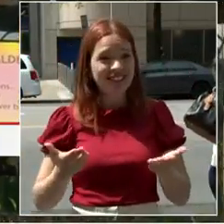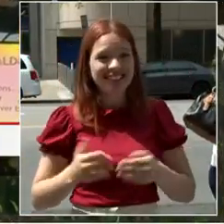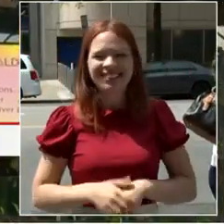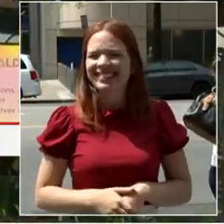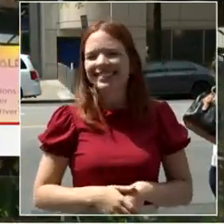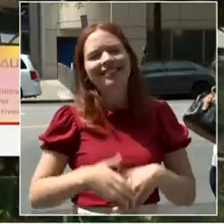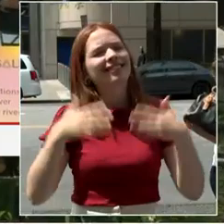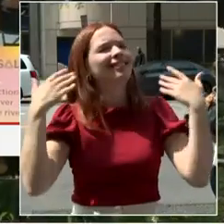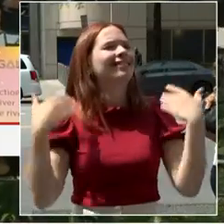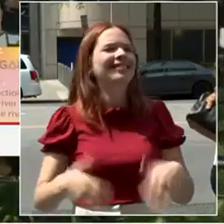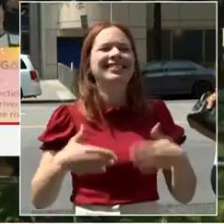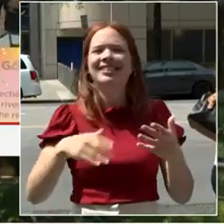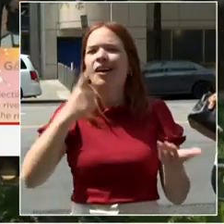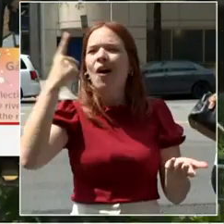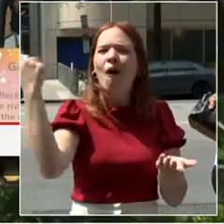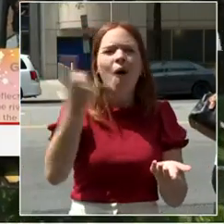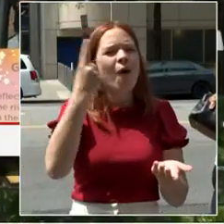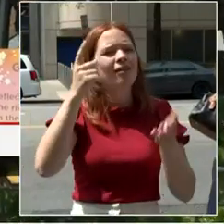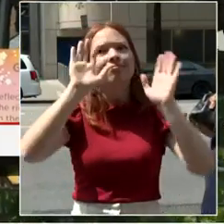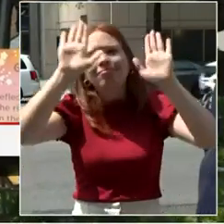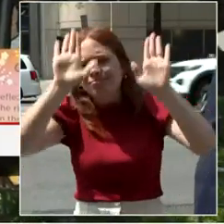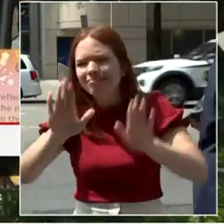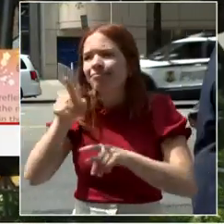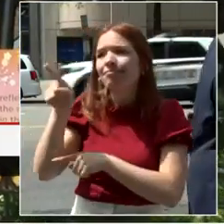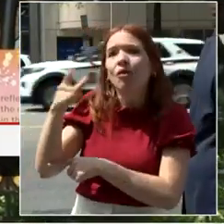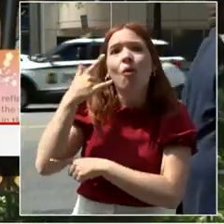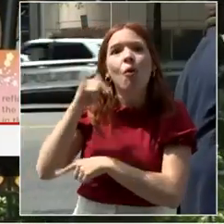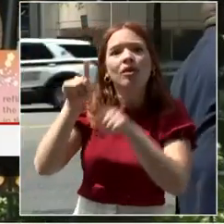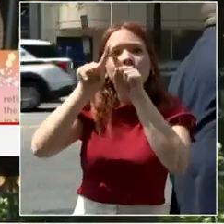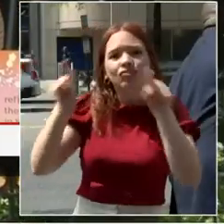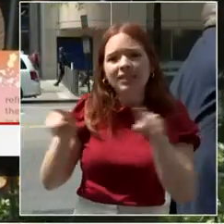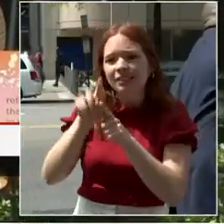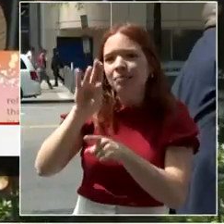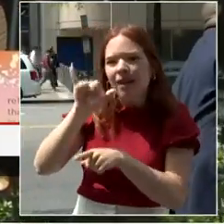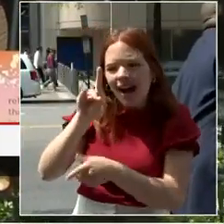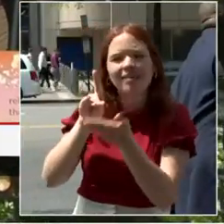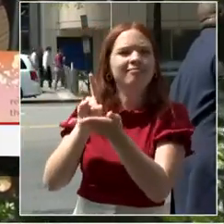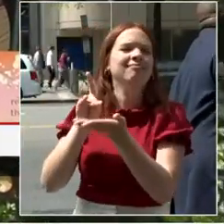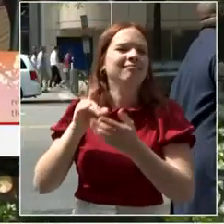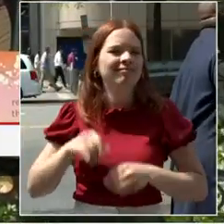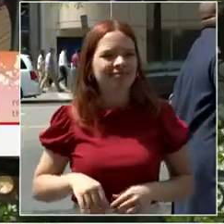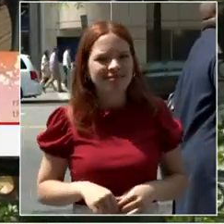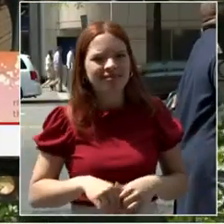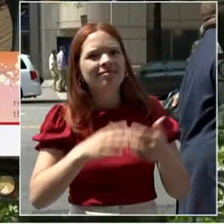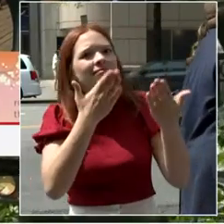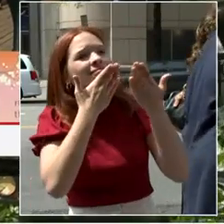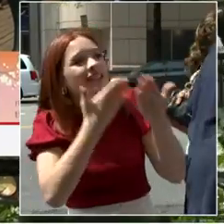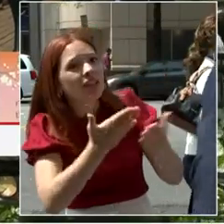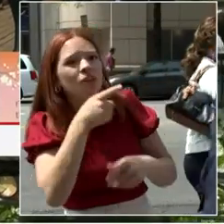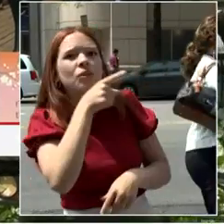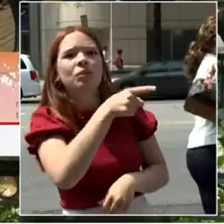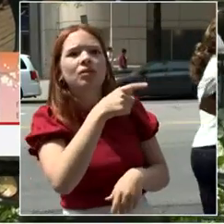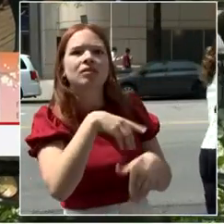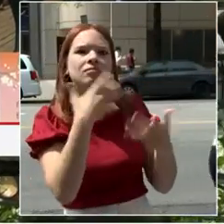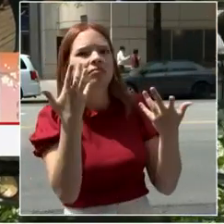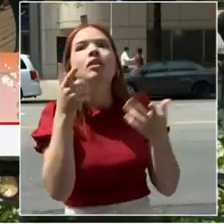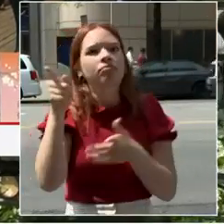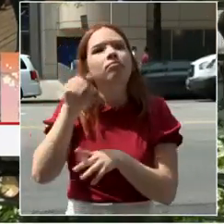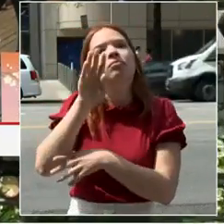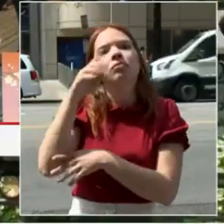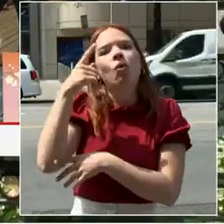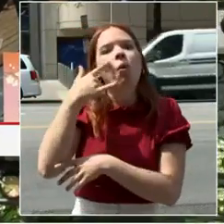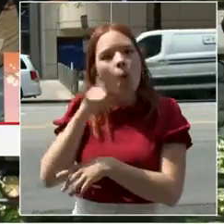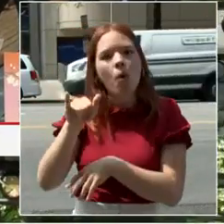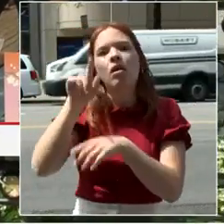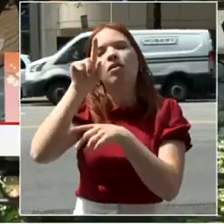the Golden Triangle. So I want to give a big shout out to the Golden Triangle bid and its president and CEO, Leona